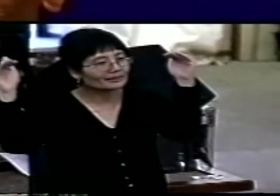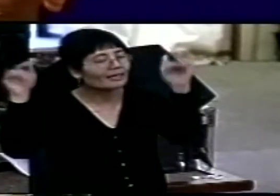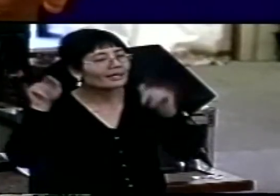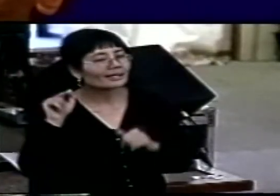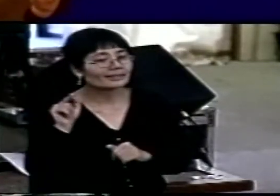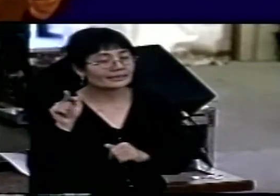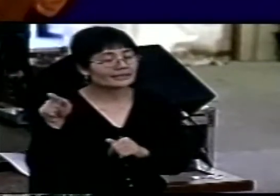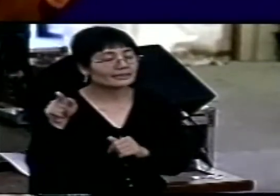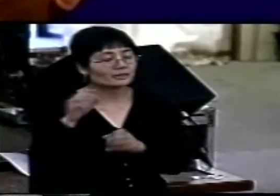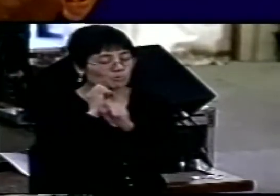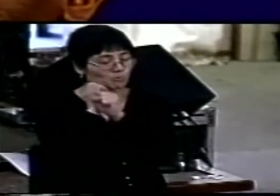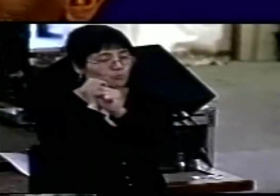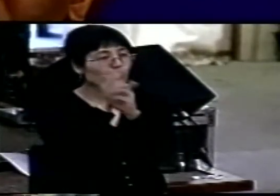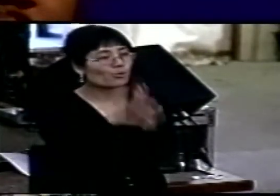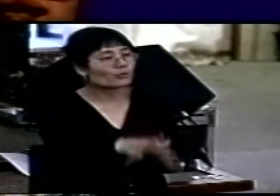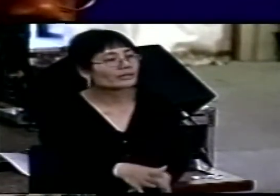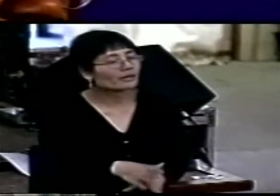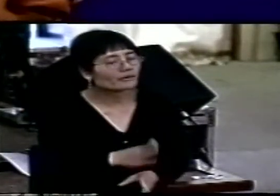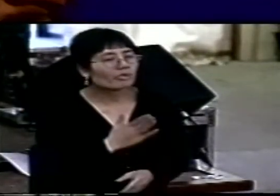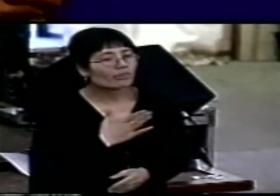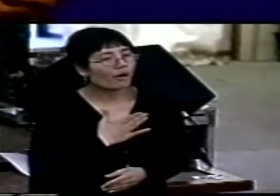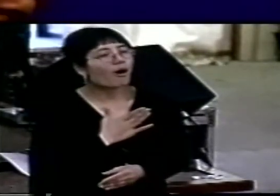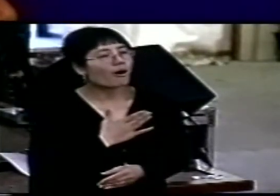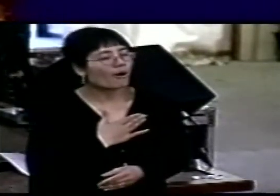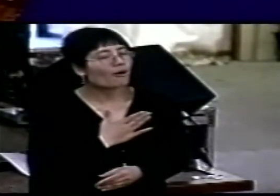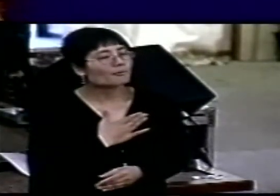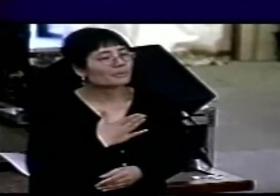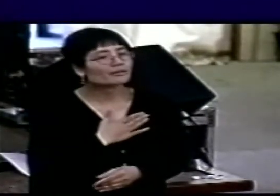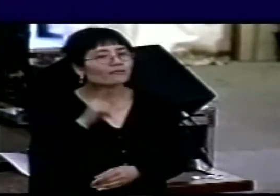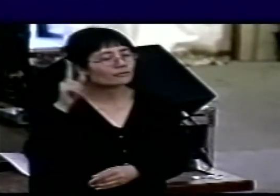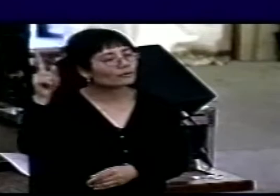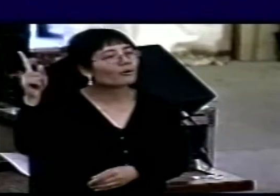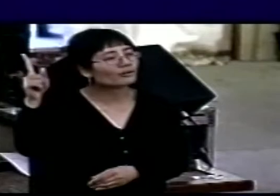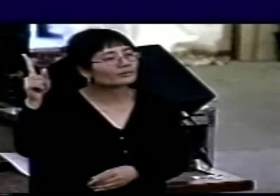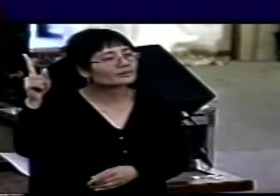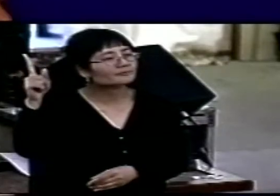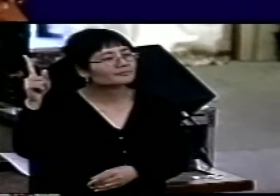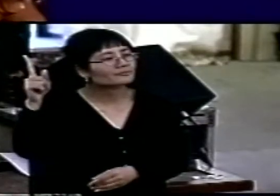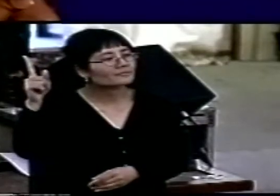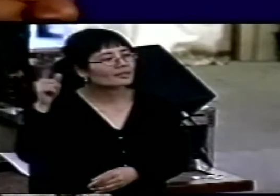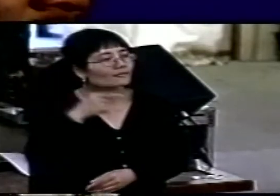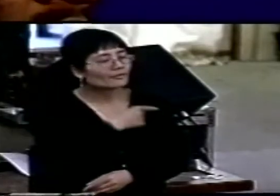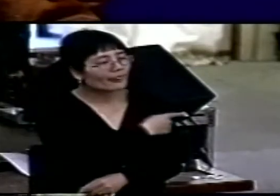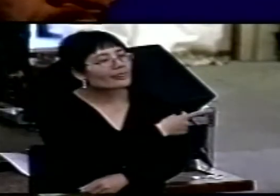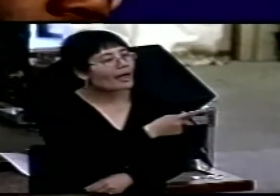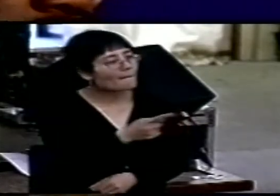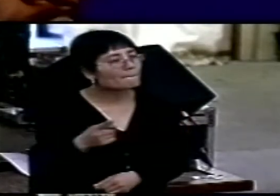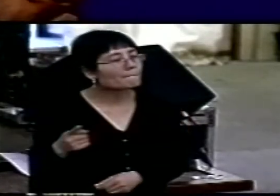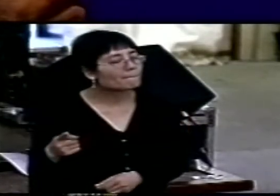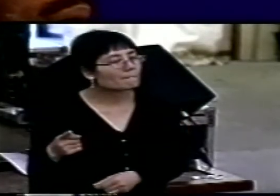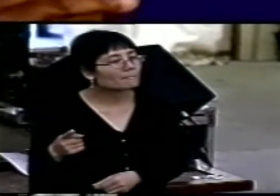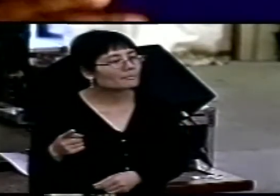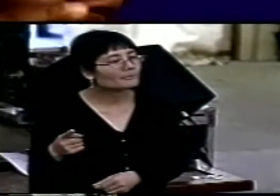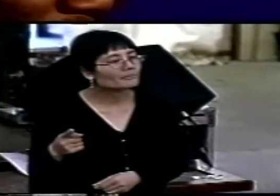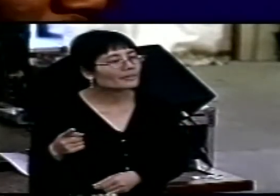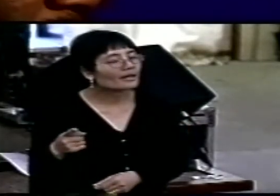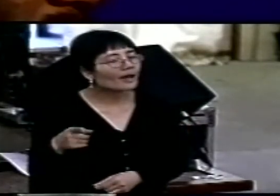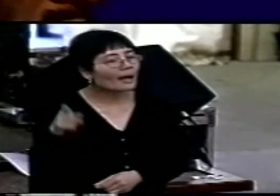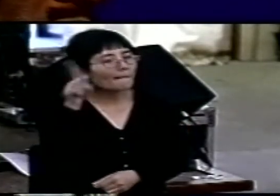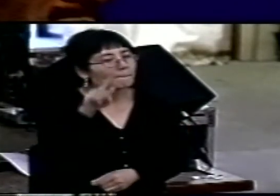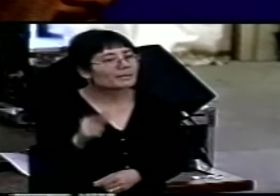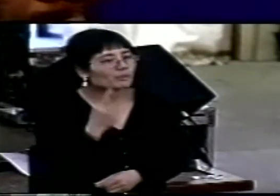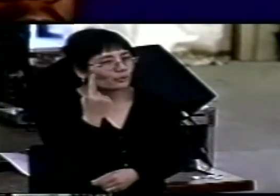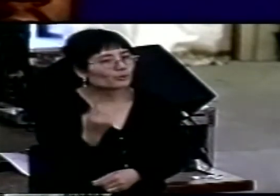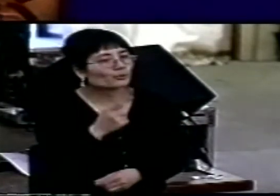from himself the heartbeat of God for the 12 as they would have been, but more importantly, for those who will become